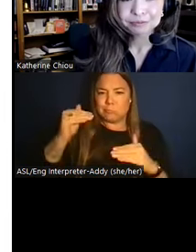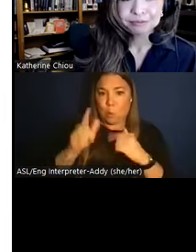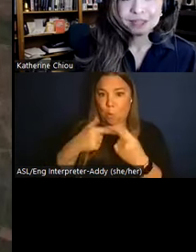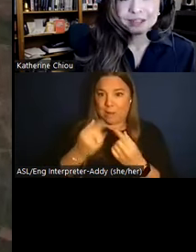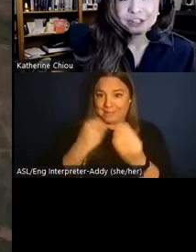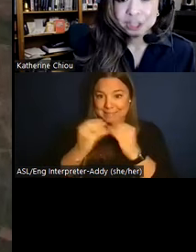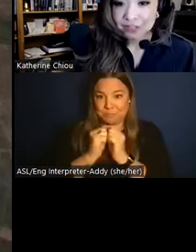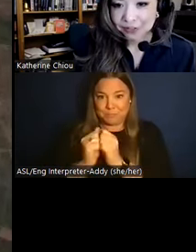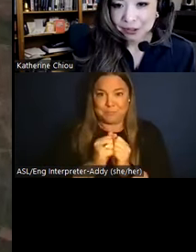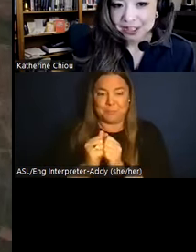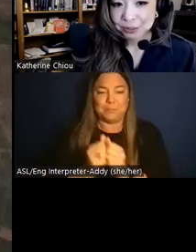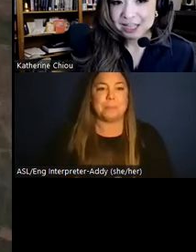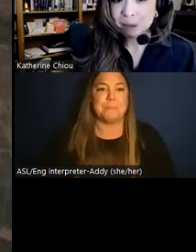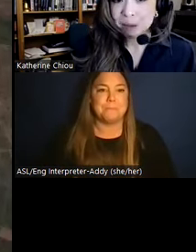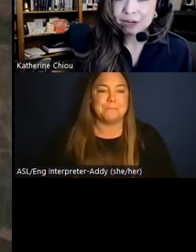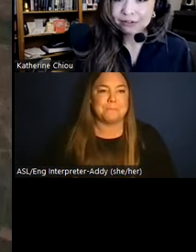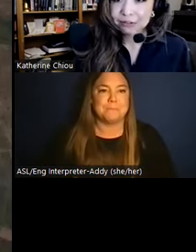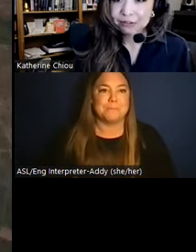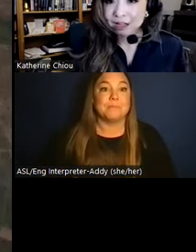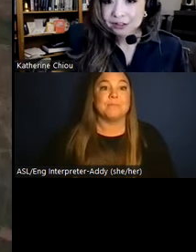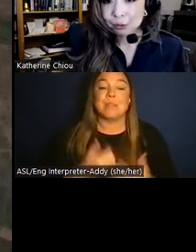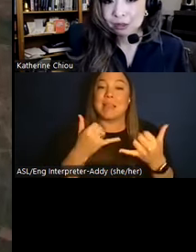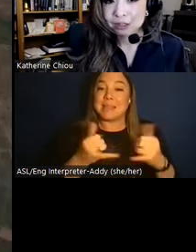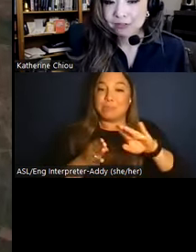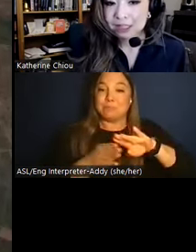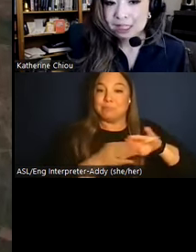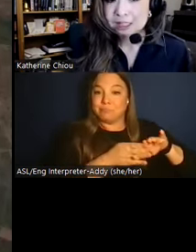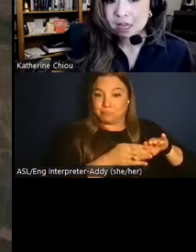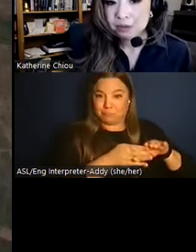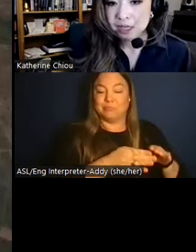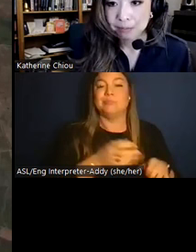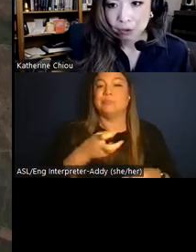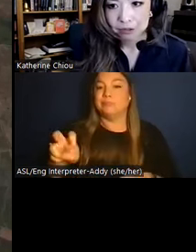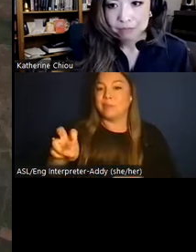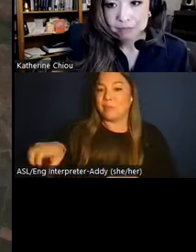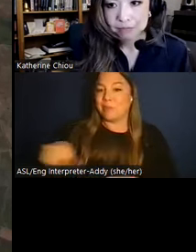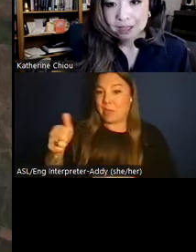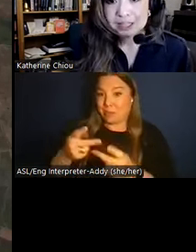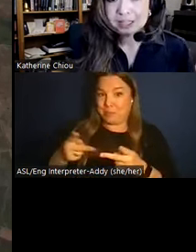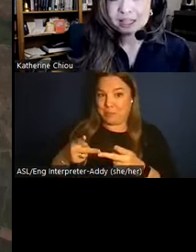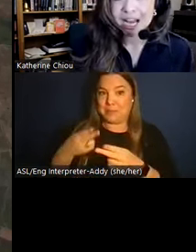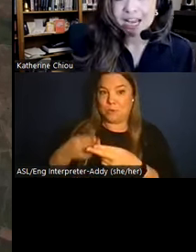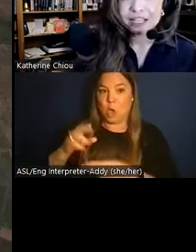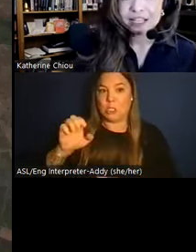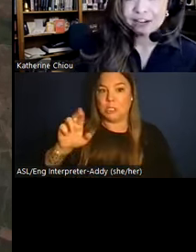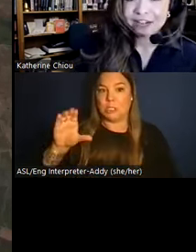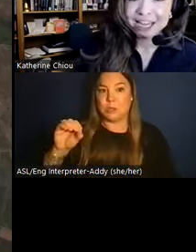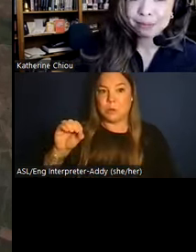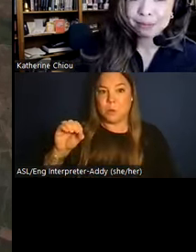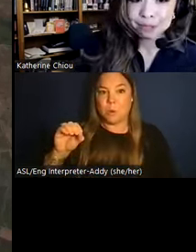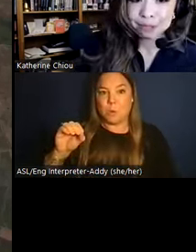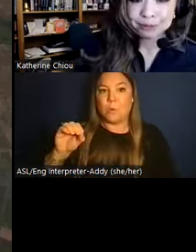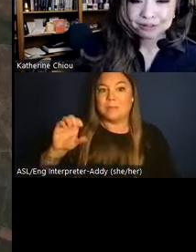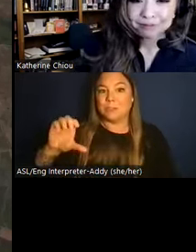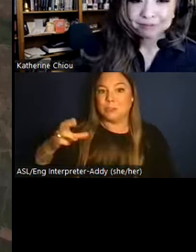peace. Shifting focus, we now move away from the culinary world of elite San Jose de Moro to the lives of everyday